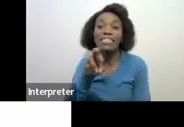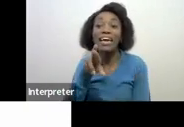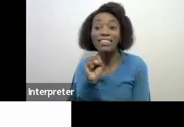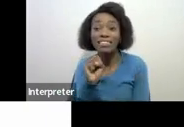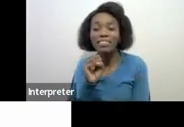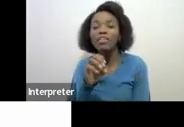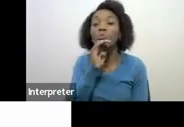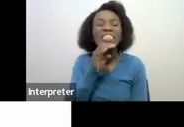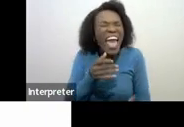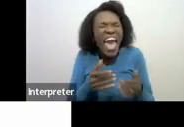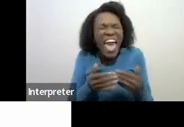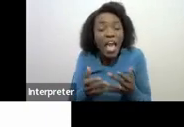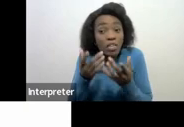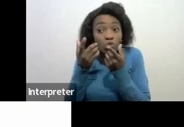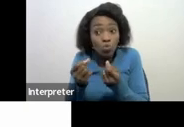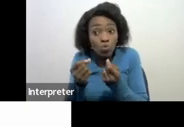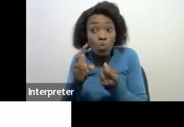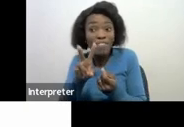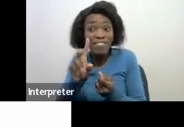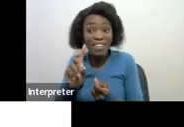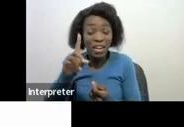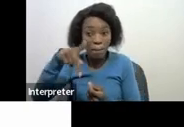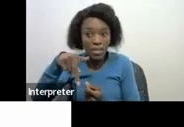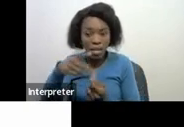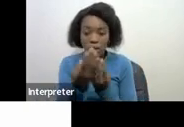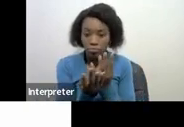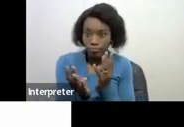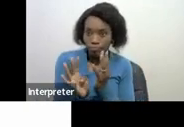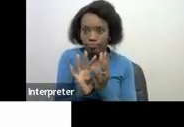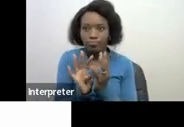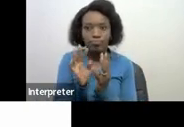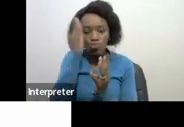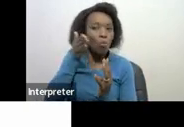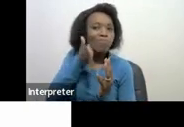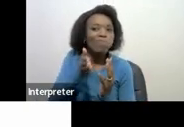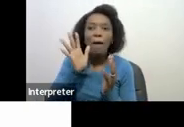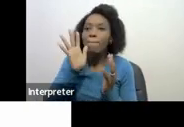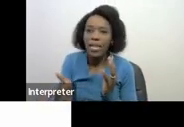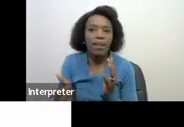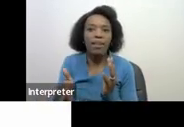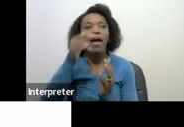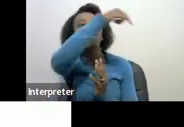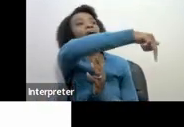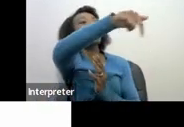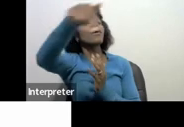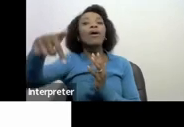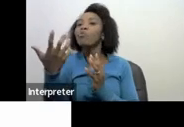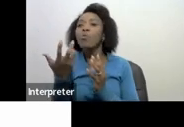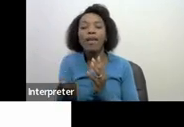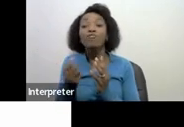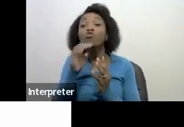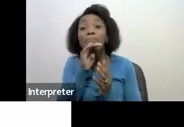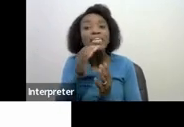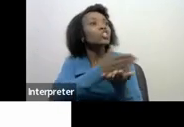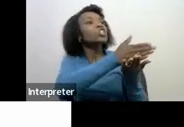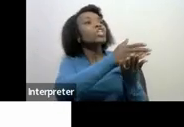VDP it's only known by those within that unit that information will not be shared